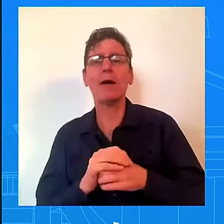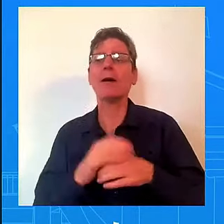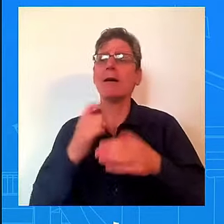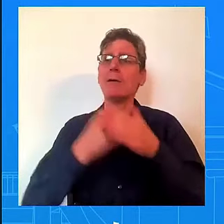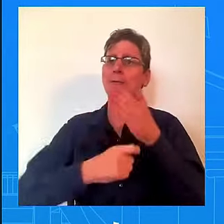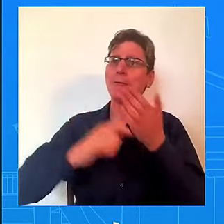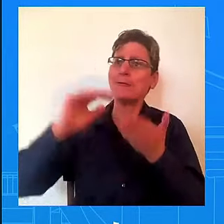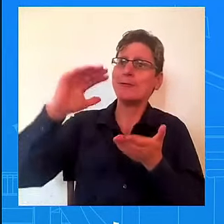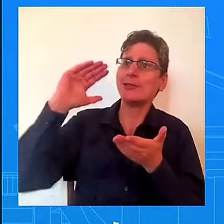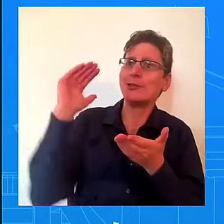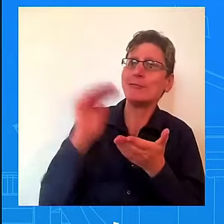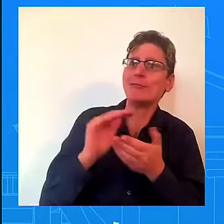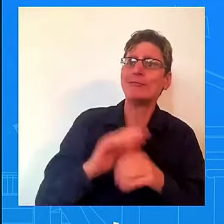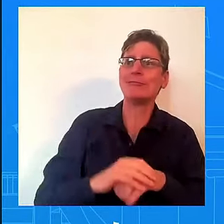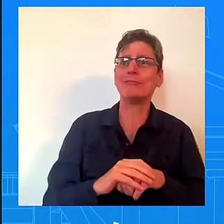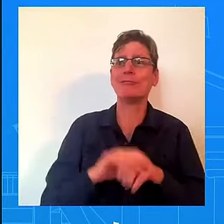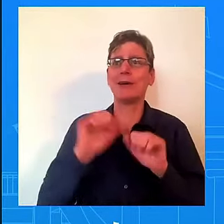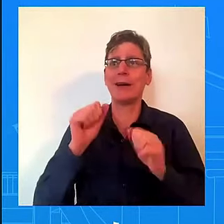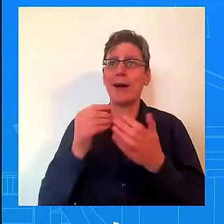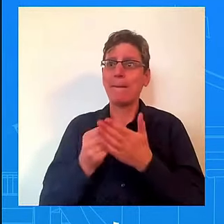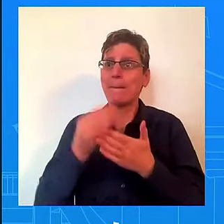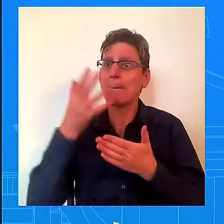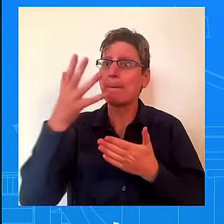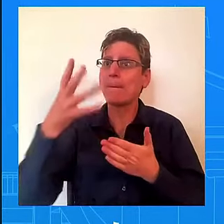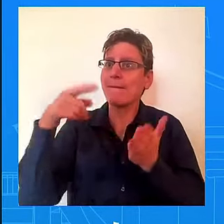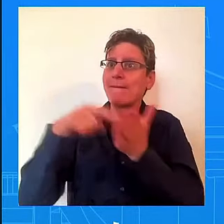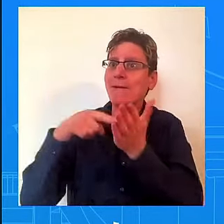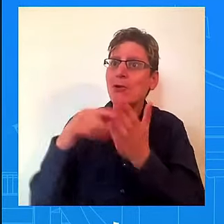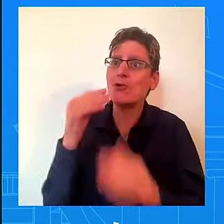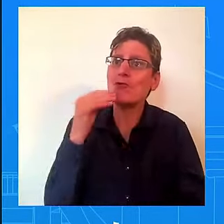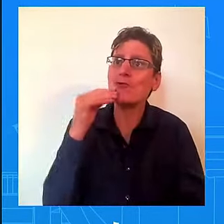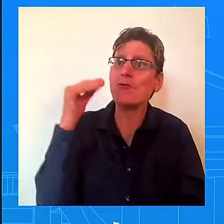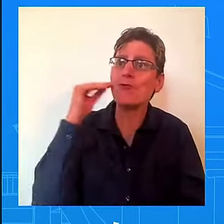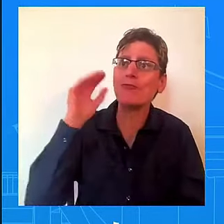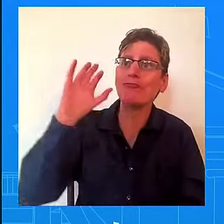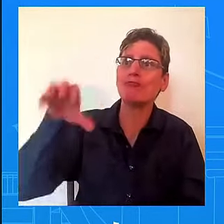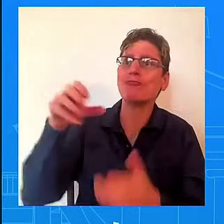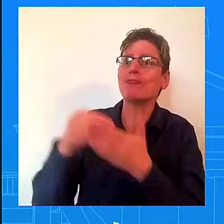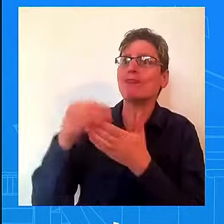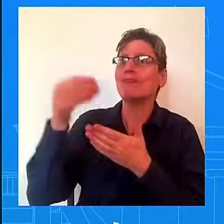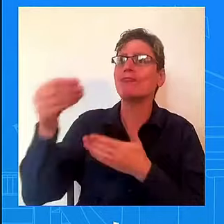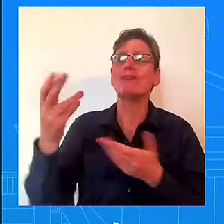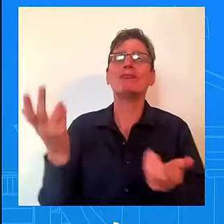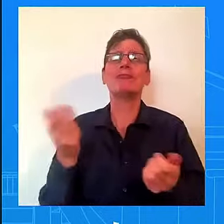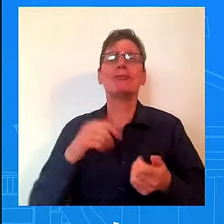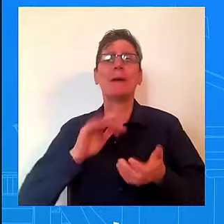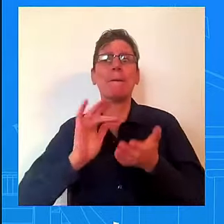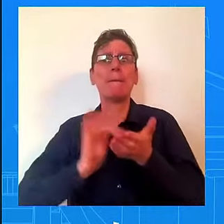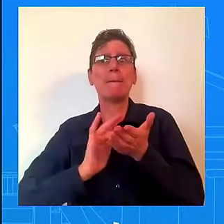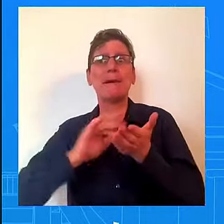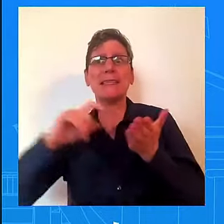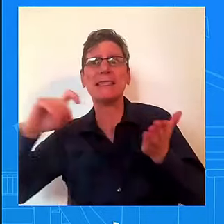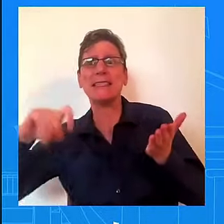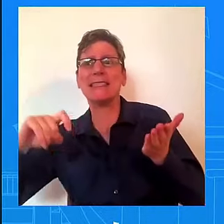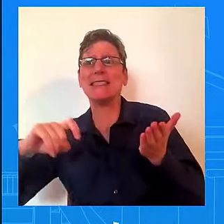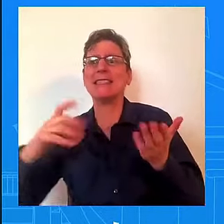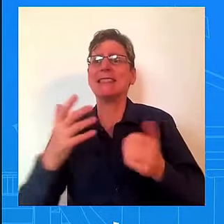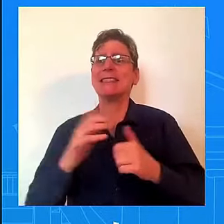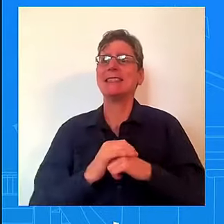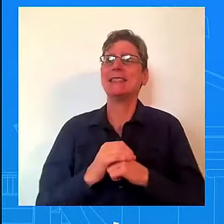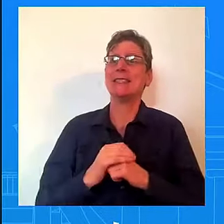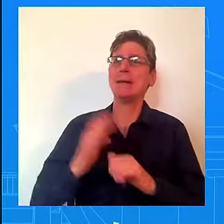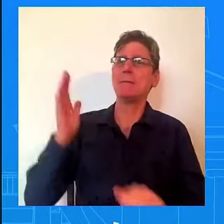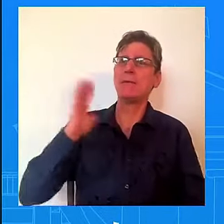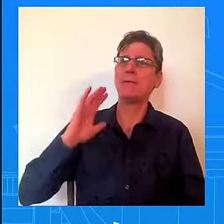need, because, you know, because you're, you're, you know, you're paying too much. And because big pharma was